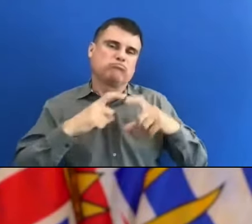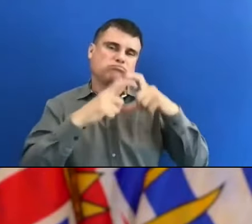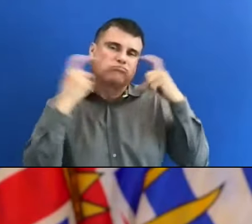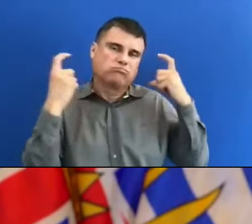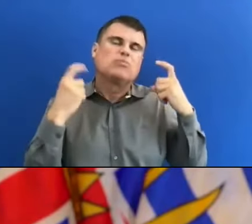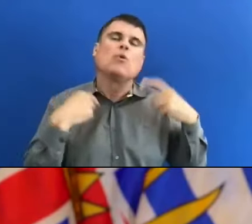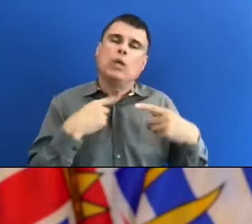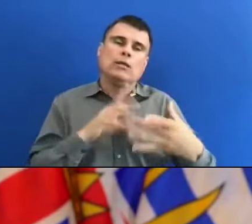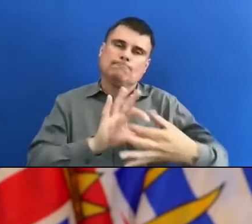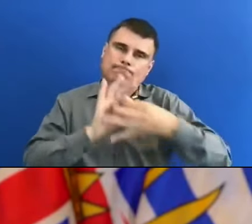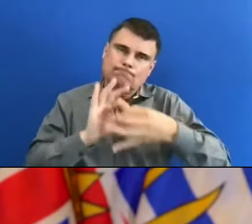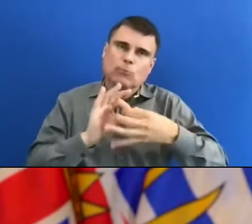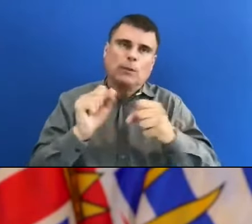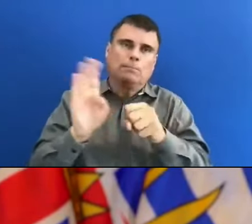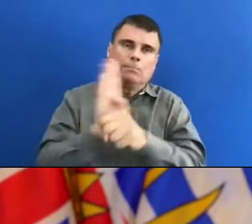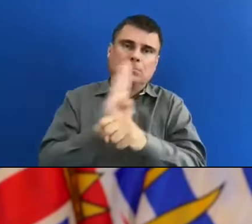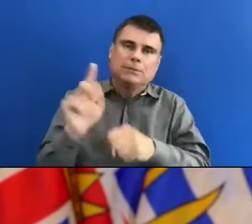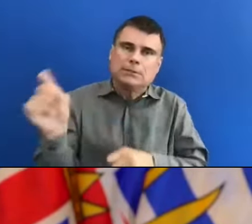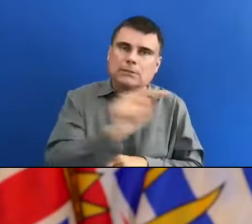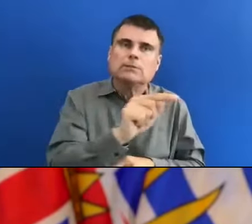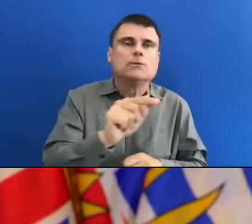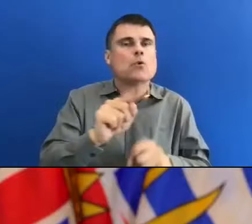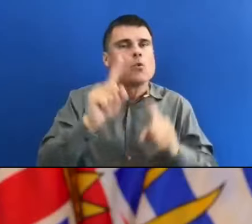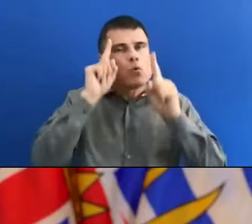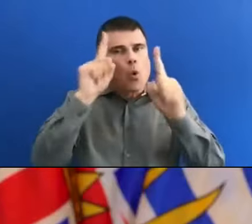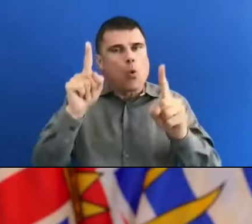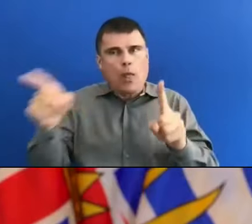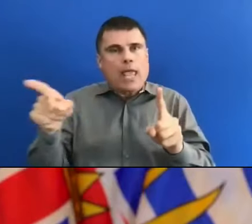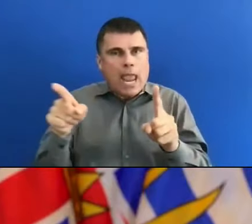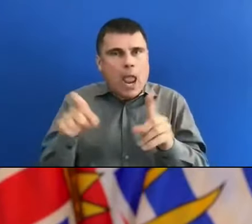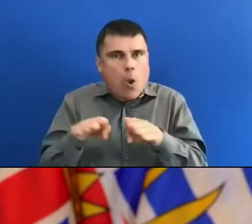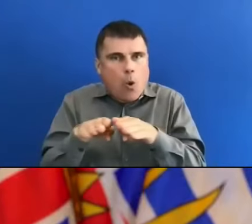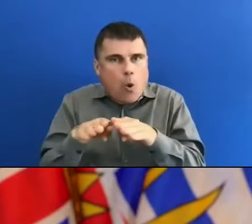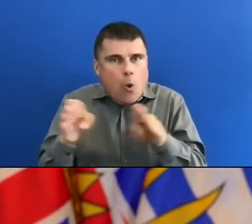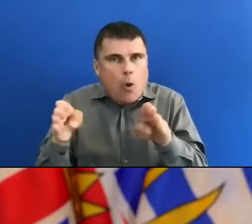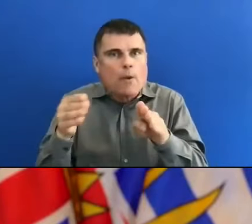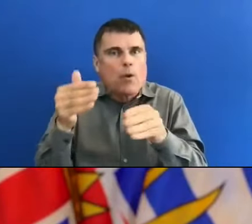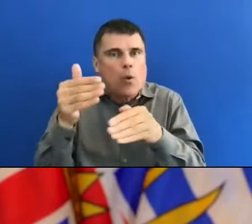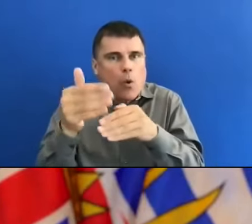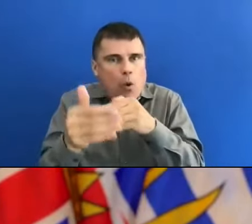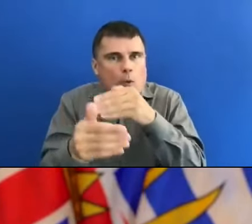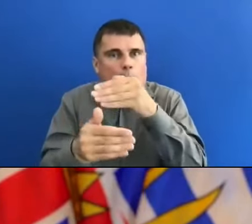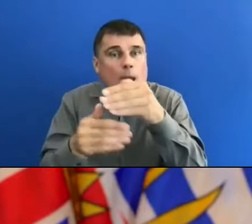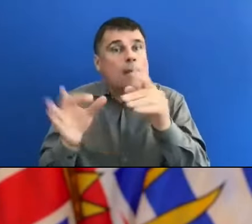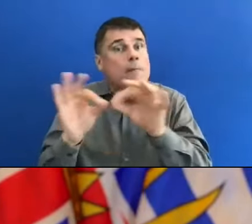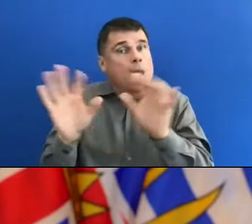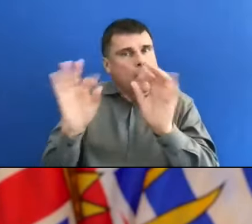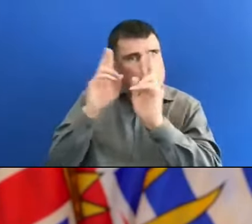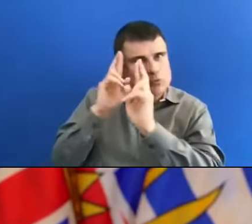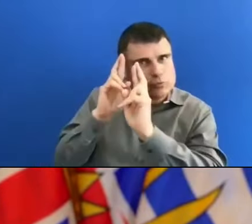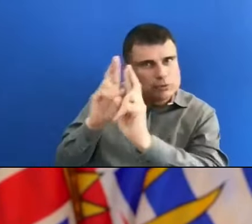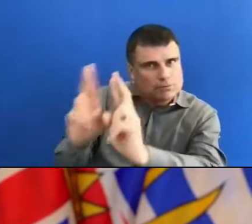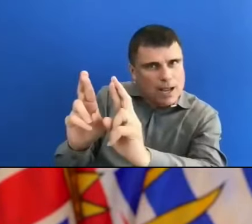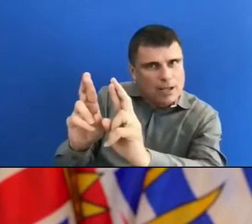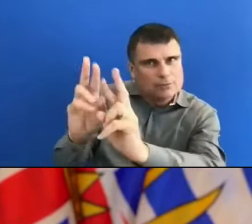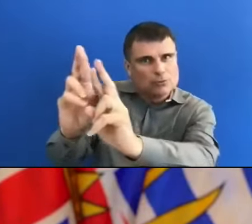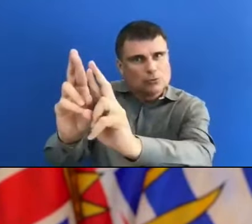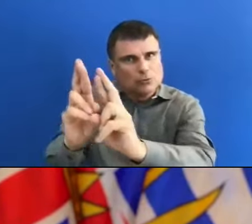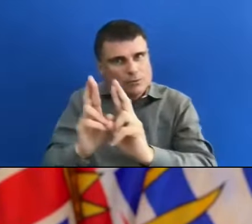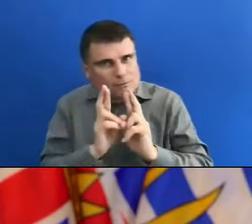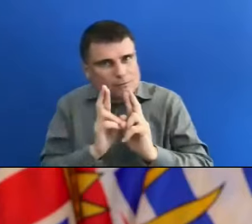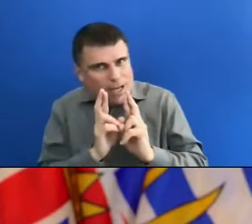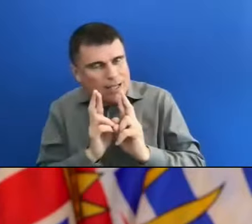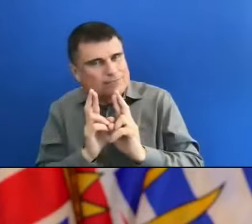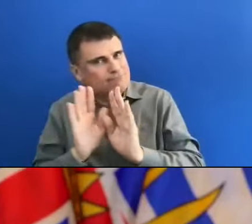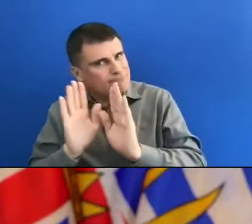that we can do this in ways that are respectful and safe for workers in particular and that is the thing. there's some businesses,